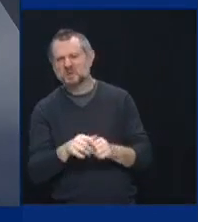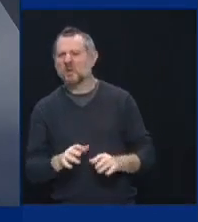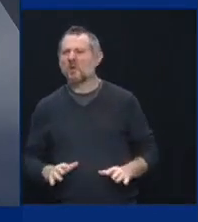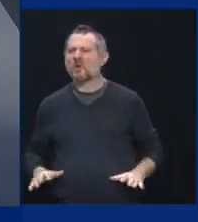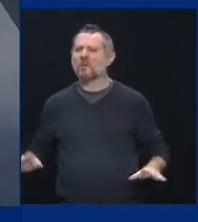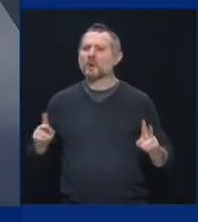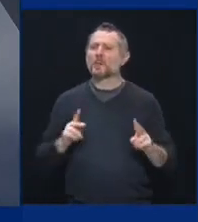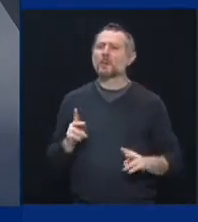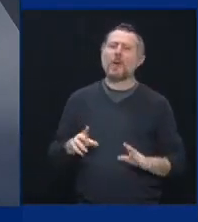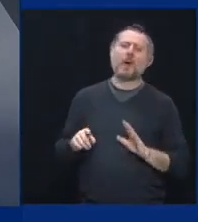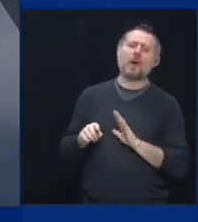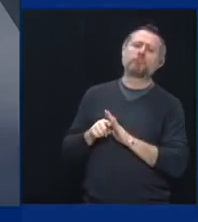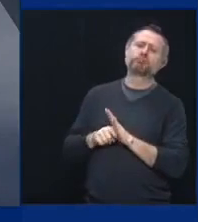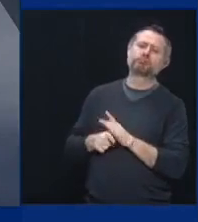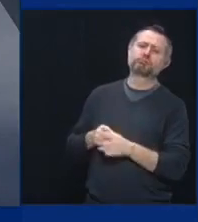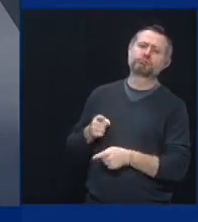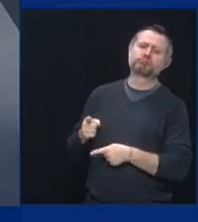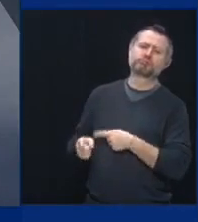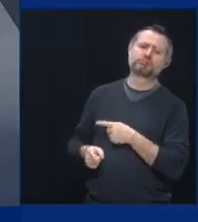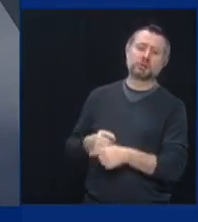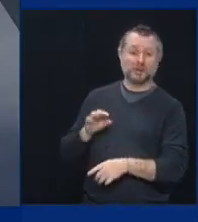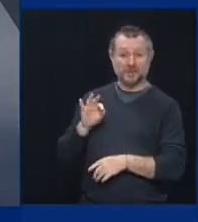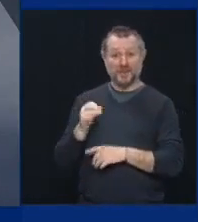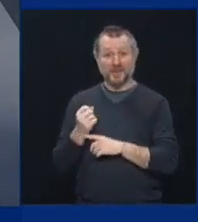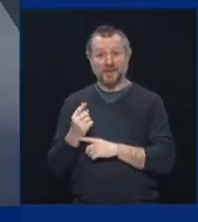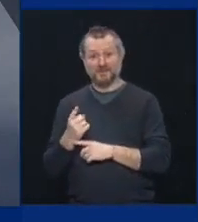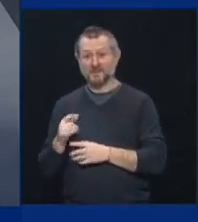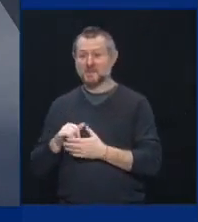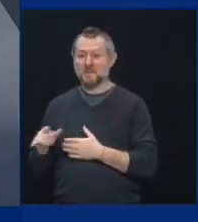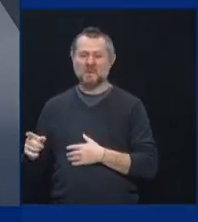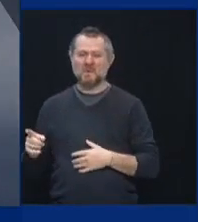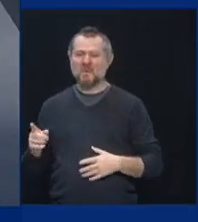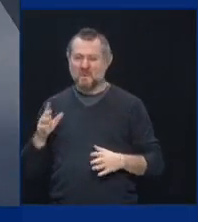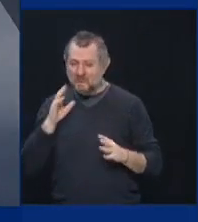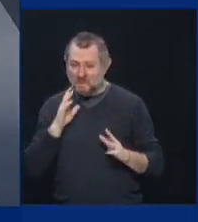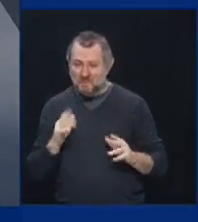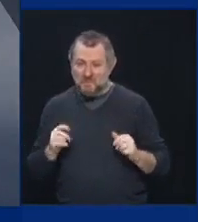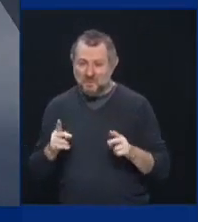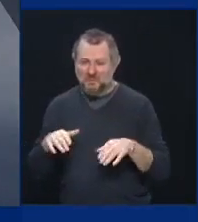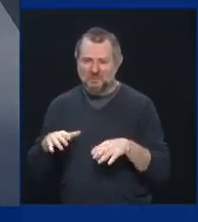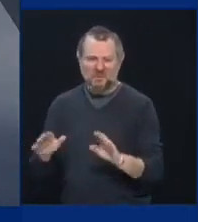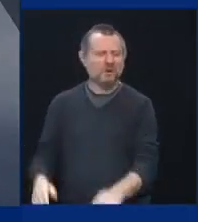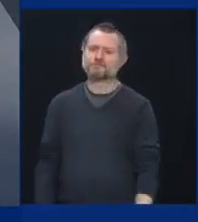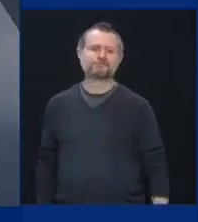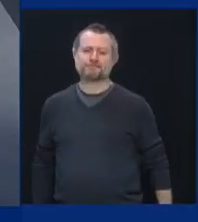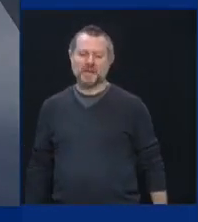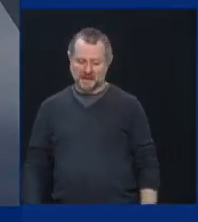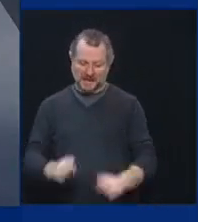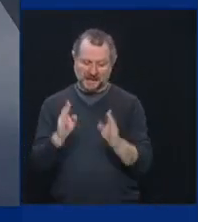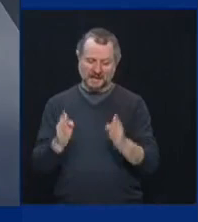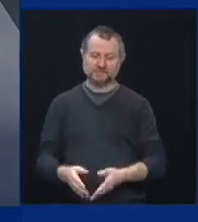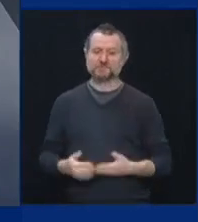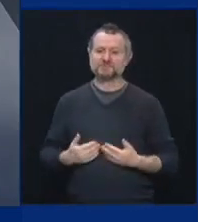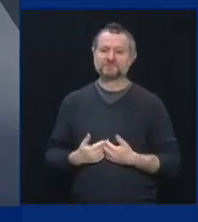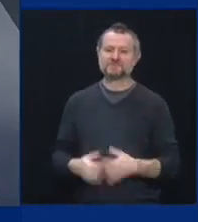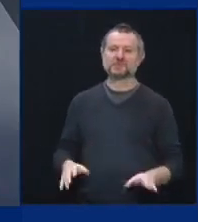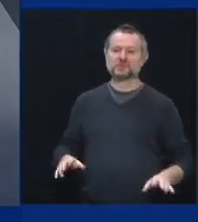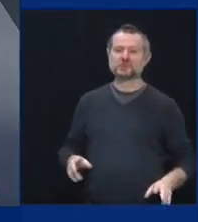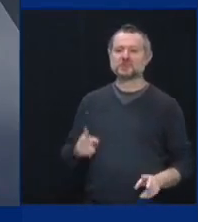Remember all the people after 9-11? Oh, New York will never be the same. We're a terrorist target.